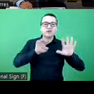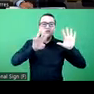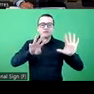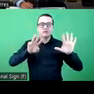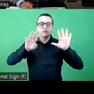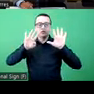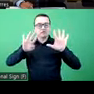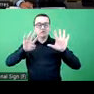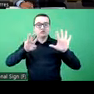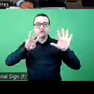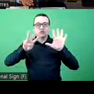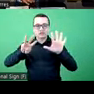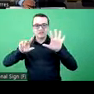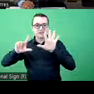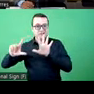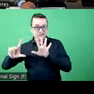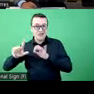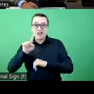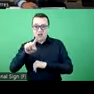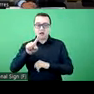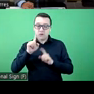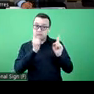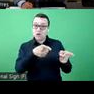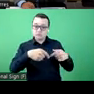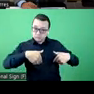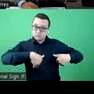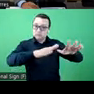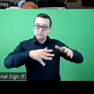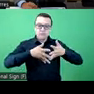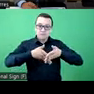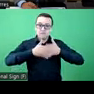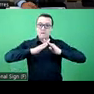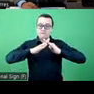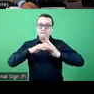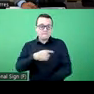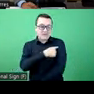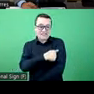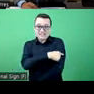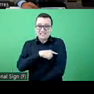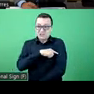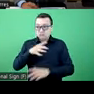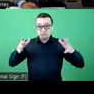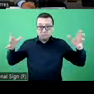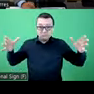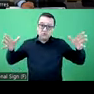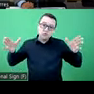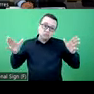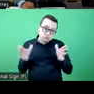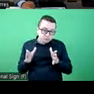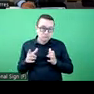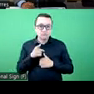since 2018, a decentralization has been taking place. And in